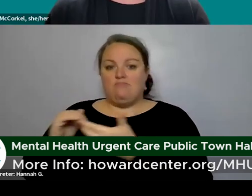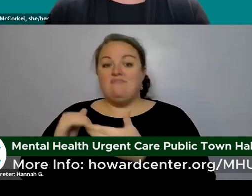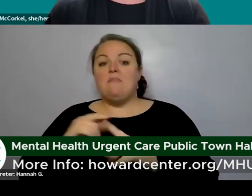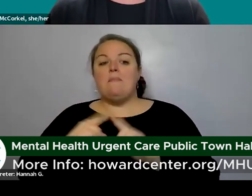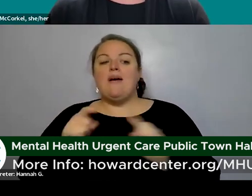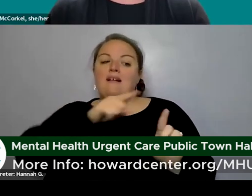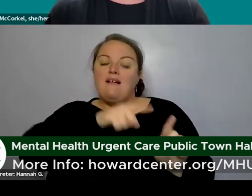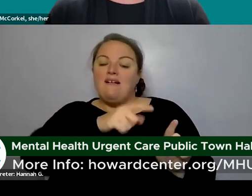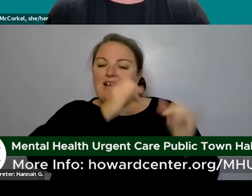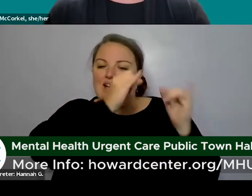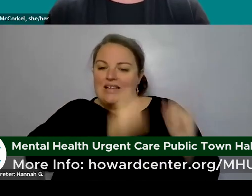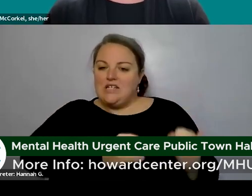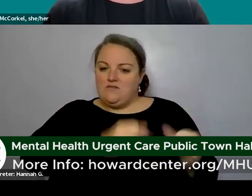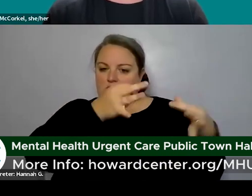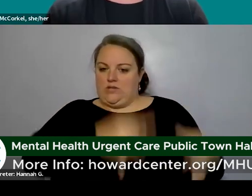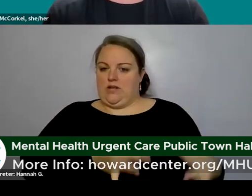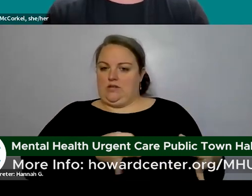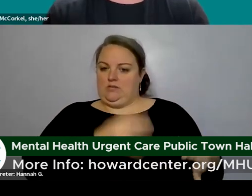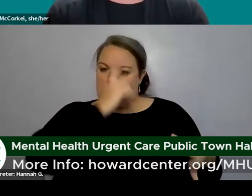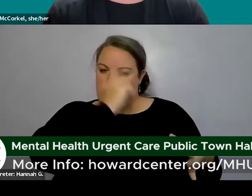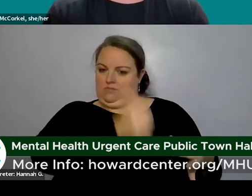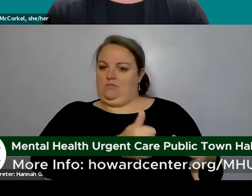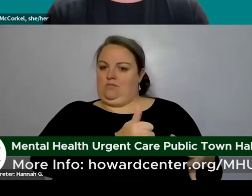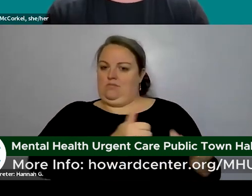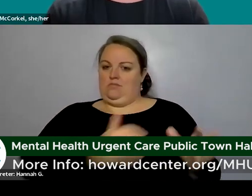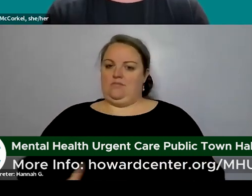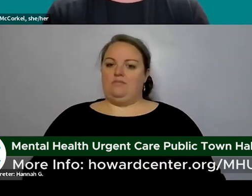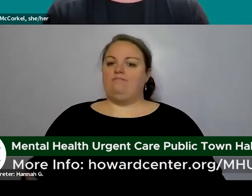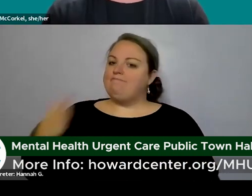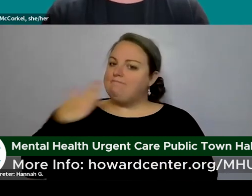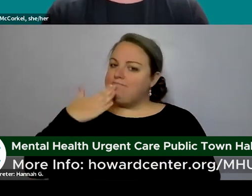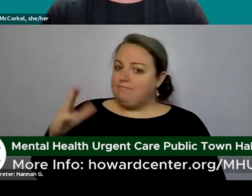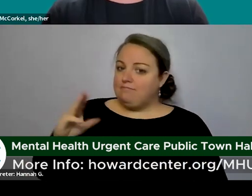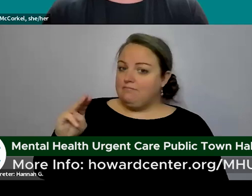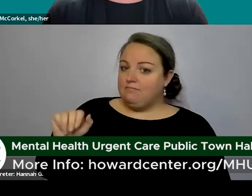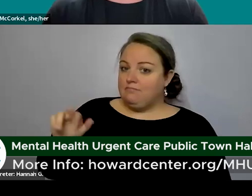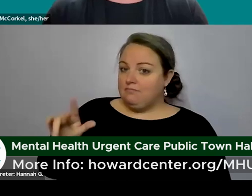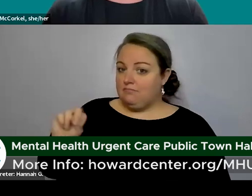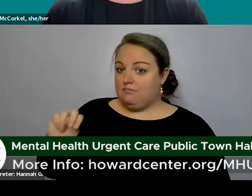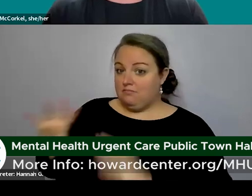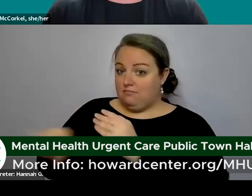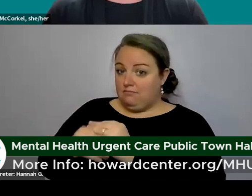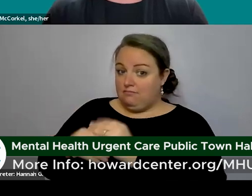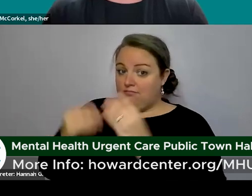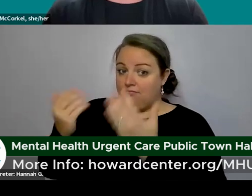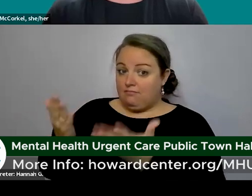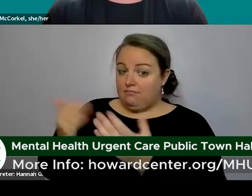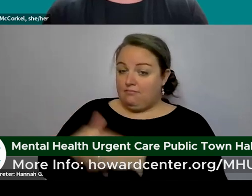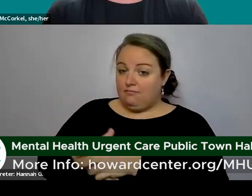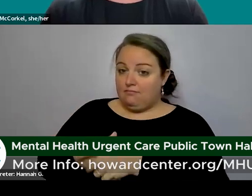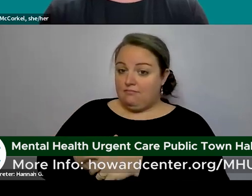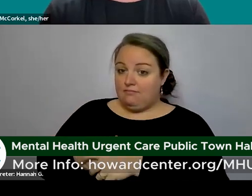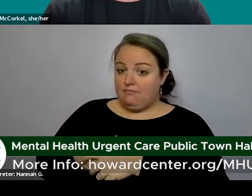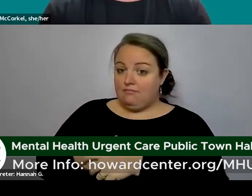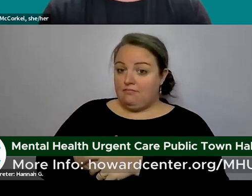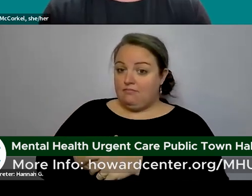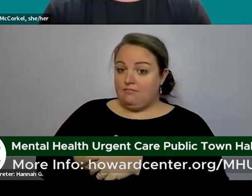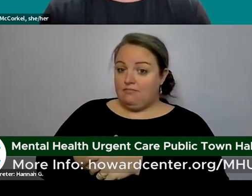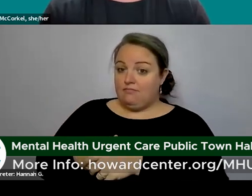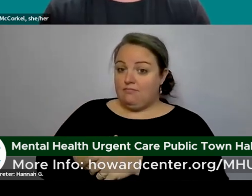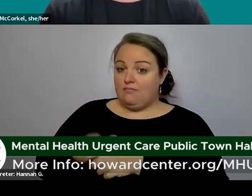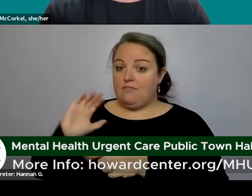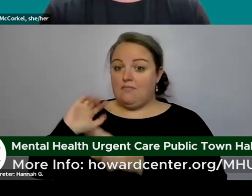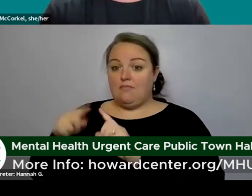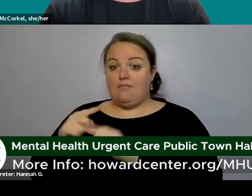wants that to be shared thank you maureen did you want to add anything regarding um our our